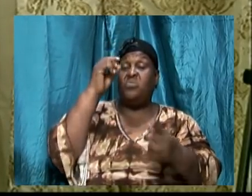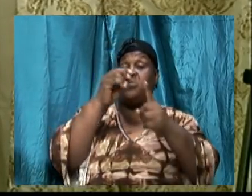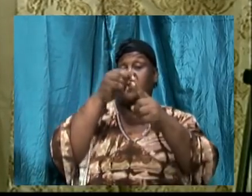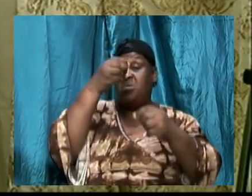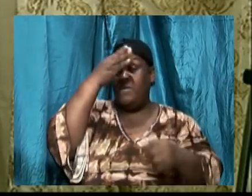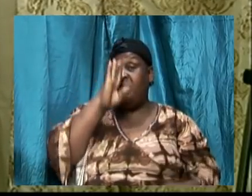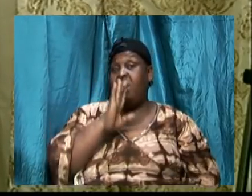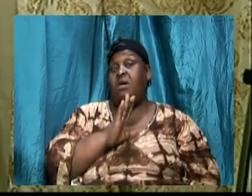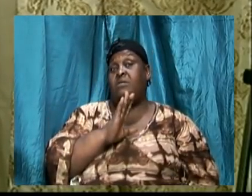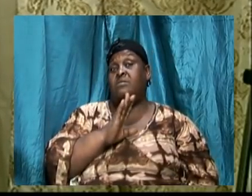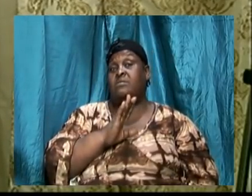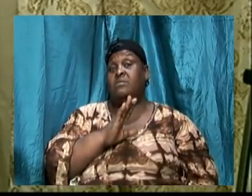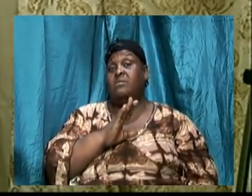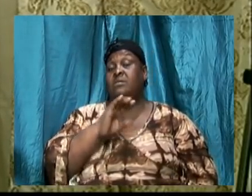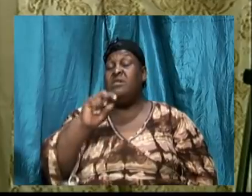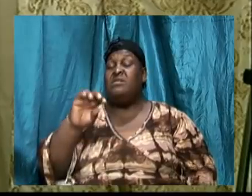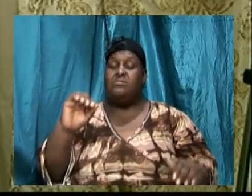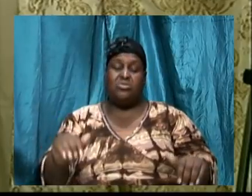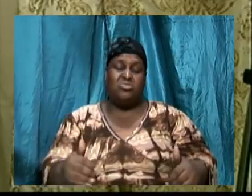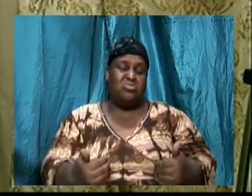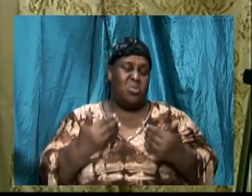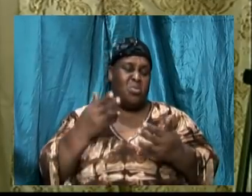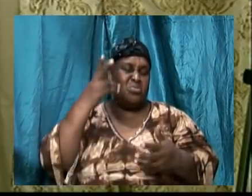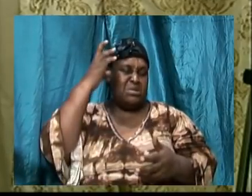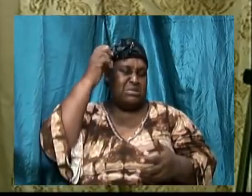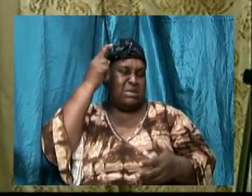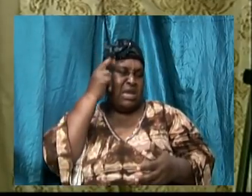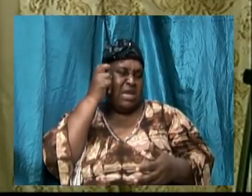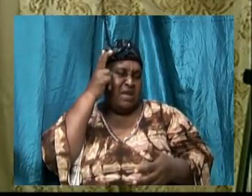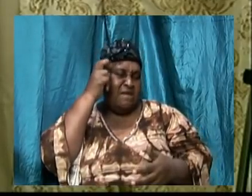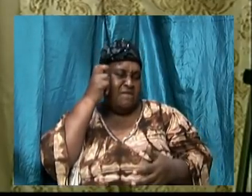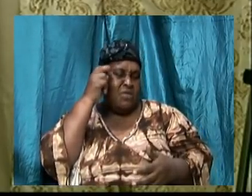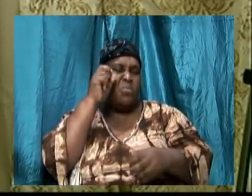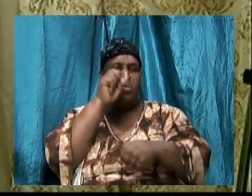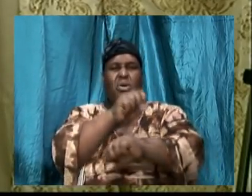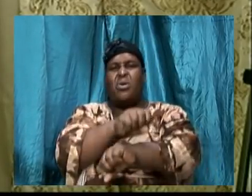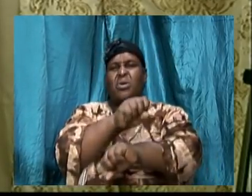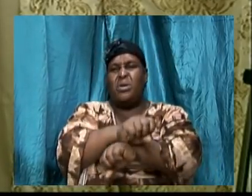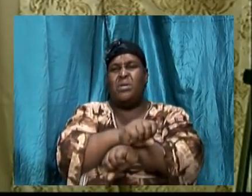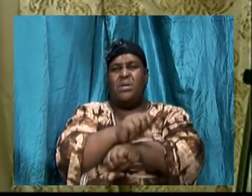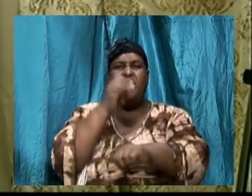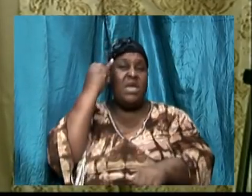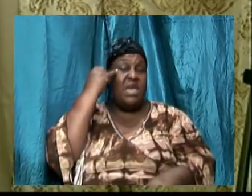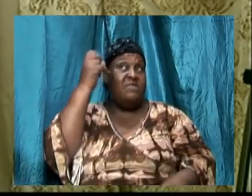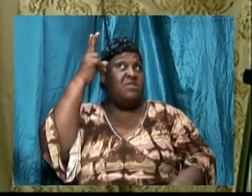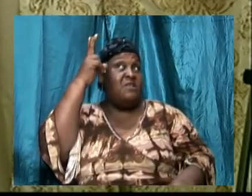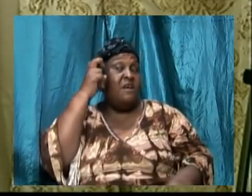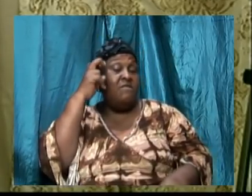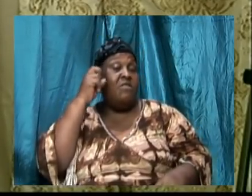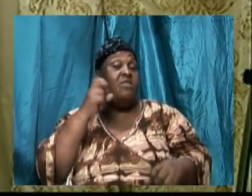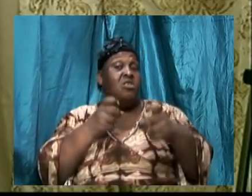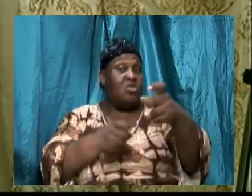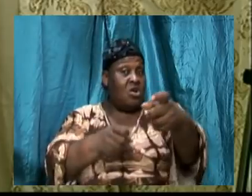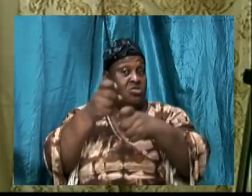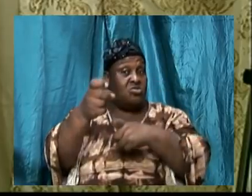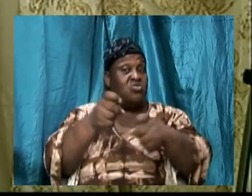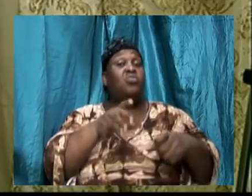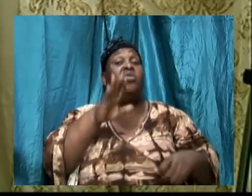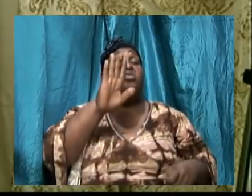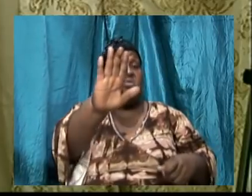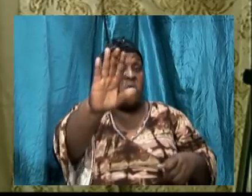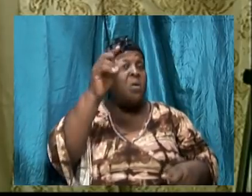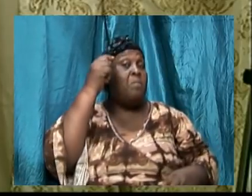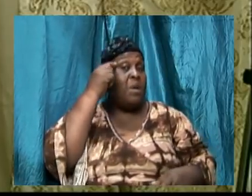us. And this is how we operate. If he controls your mind, if he controls my